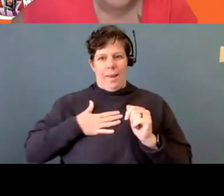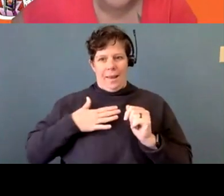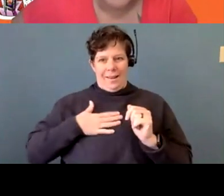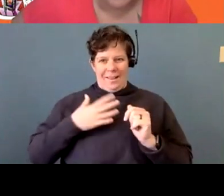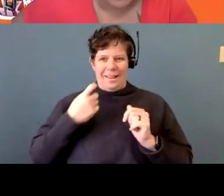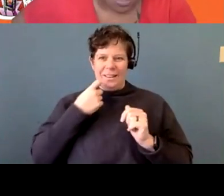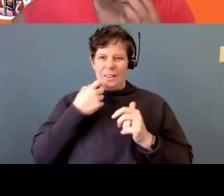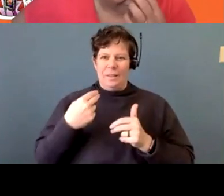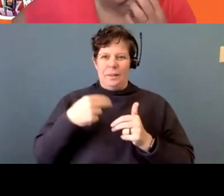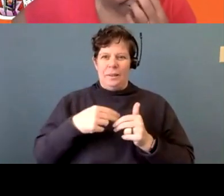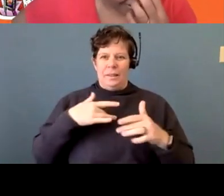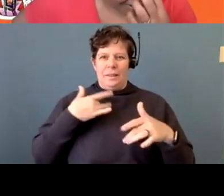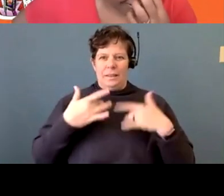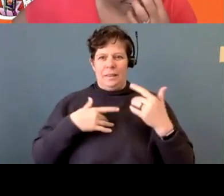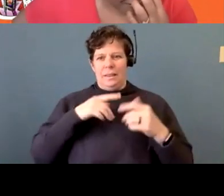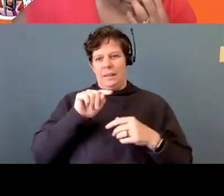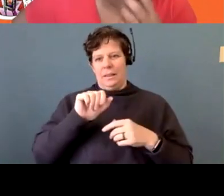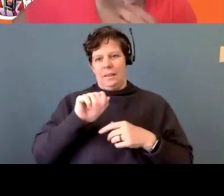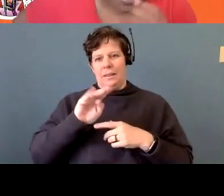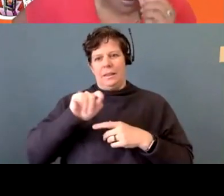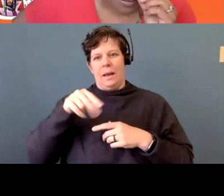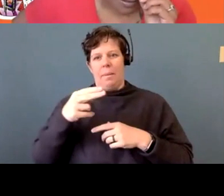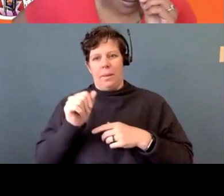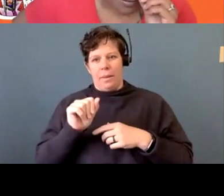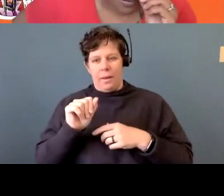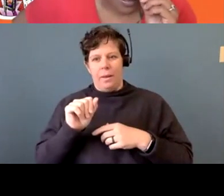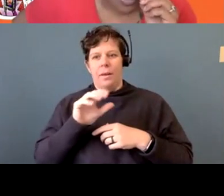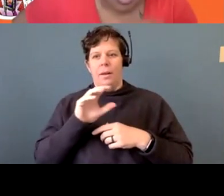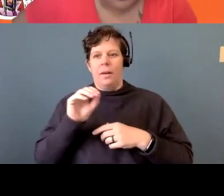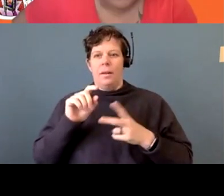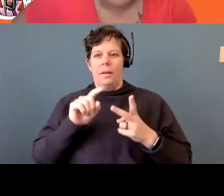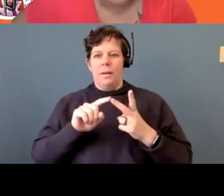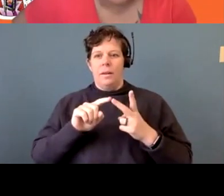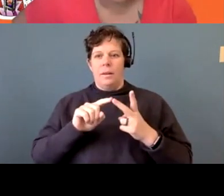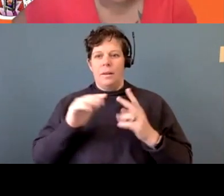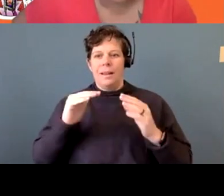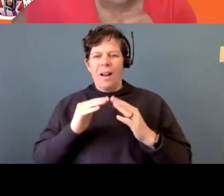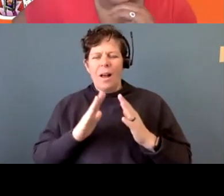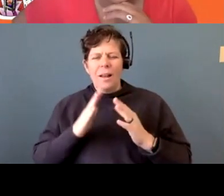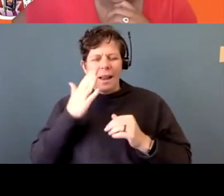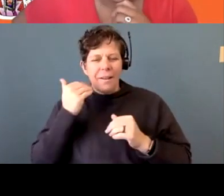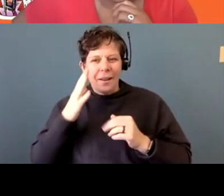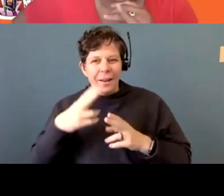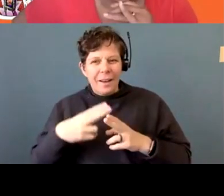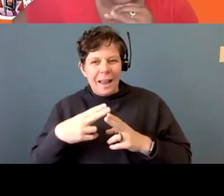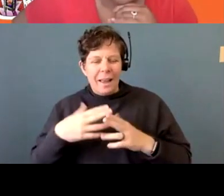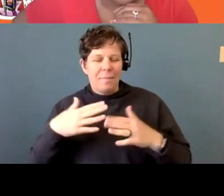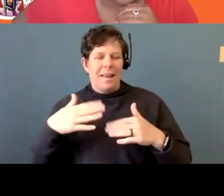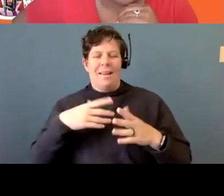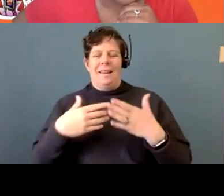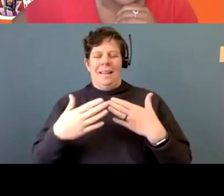really excited to have Tabitha, um, and, uh, and your colleague, I'm sorry, I didn't get your name yet, but